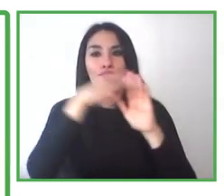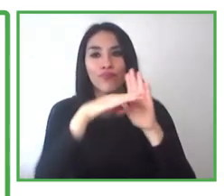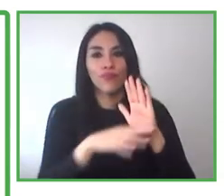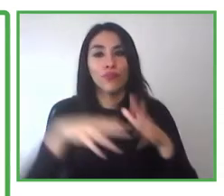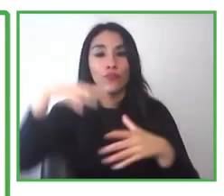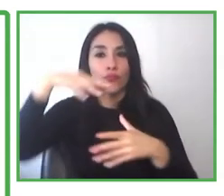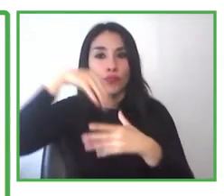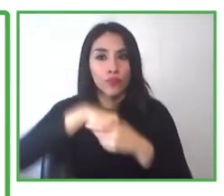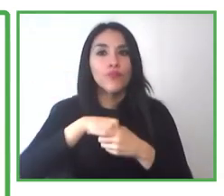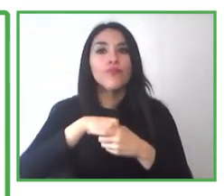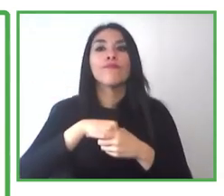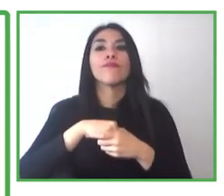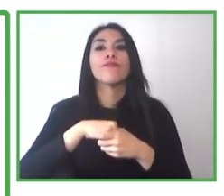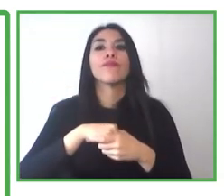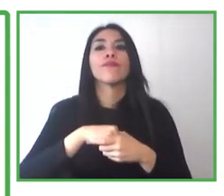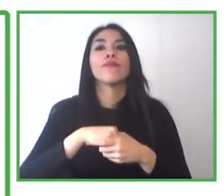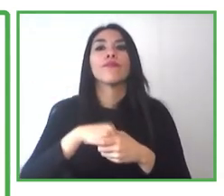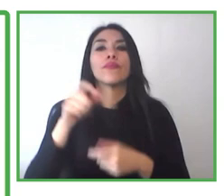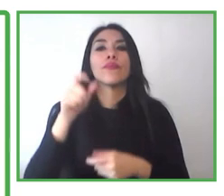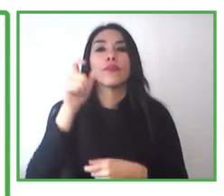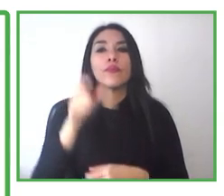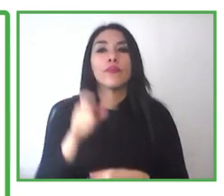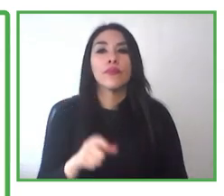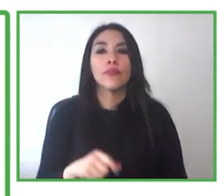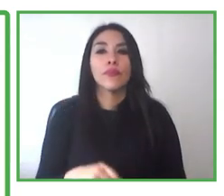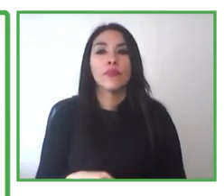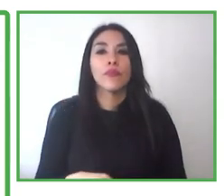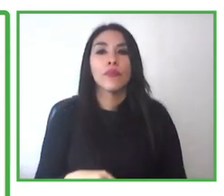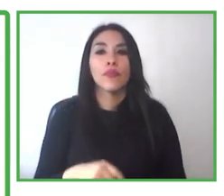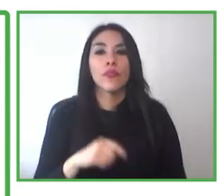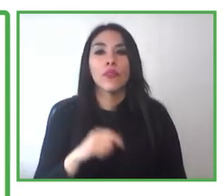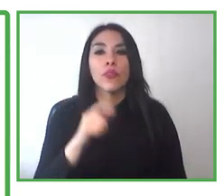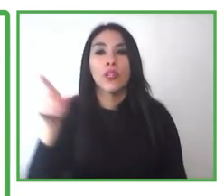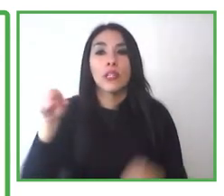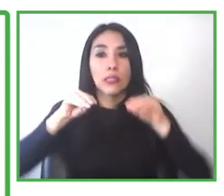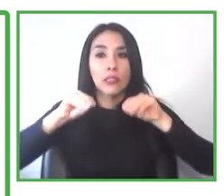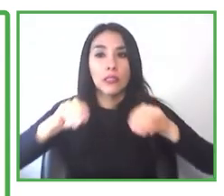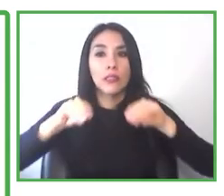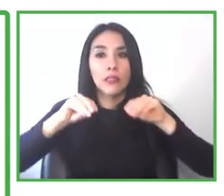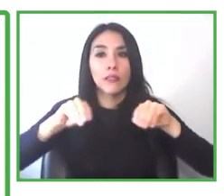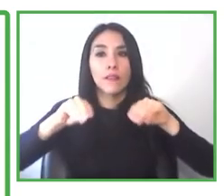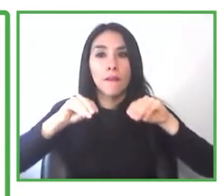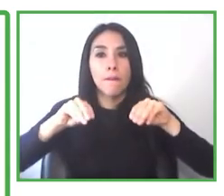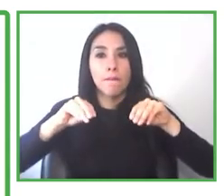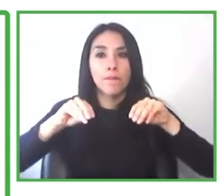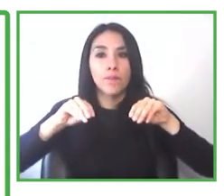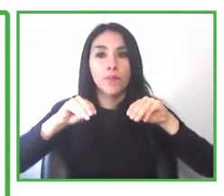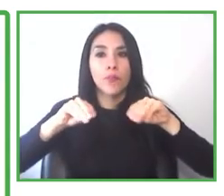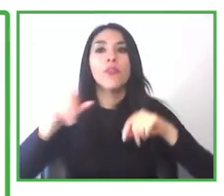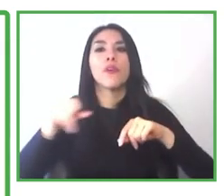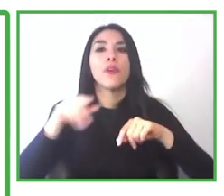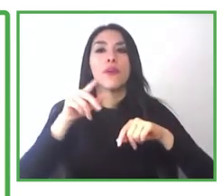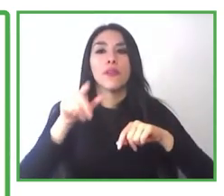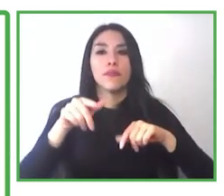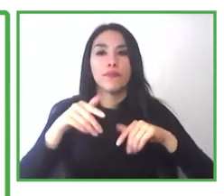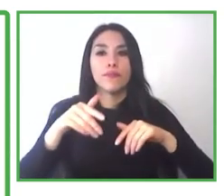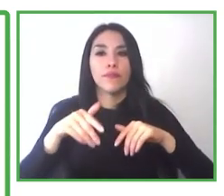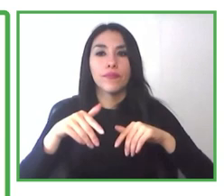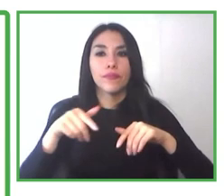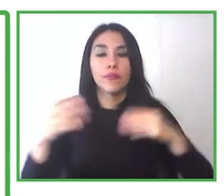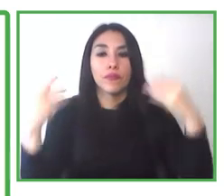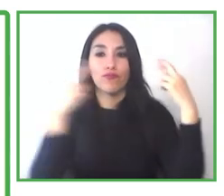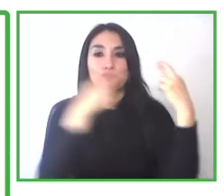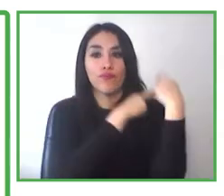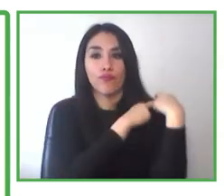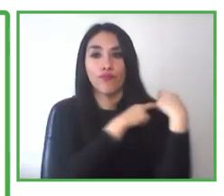a therapist for work inclusion. And she works also with the elder and the different